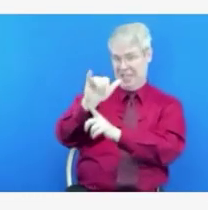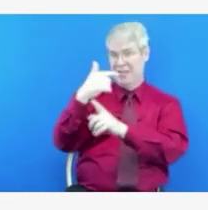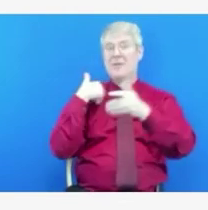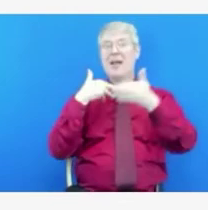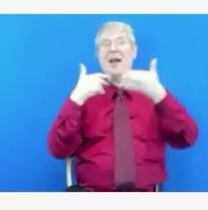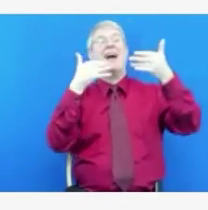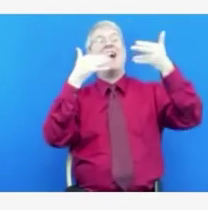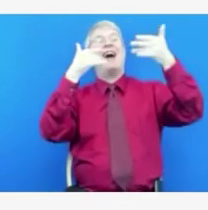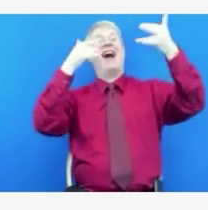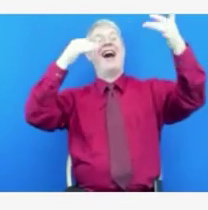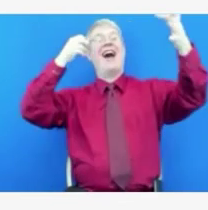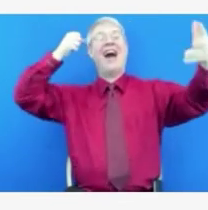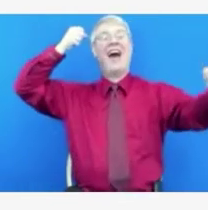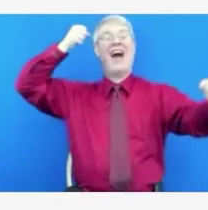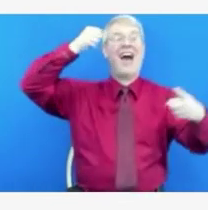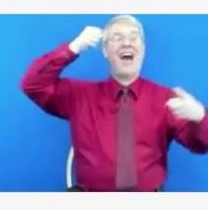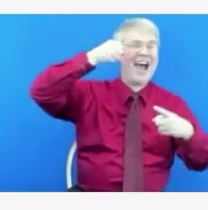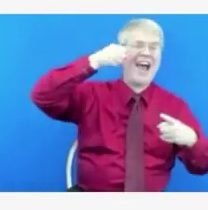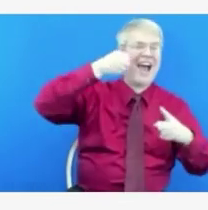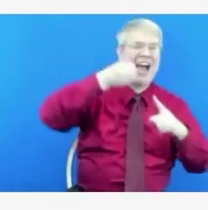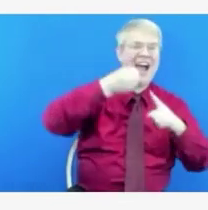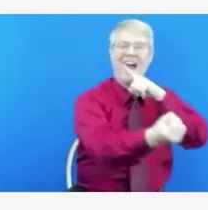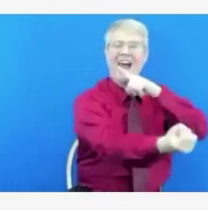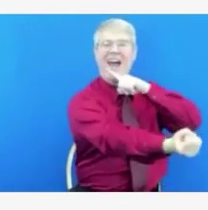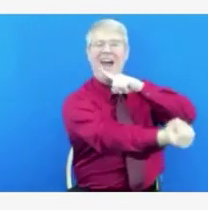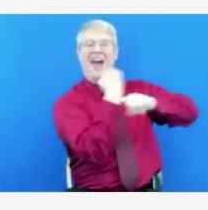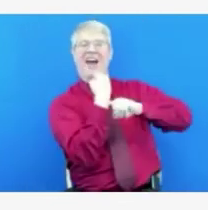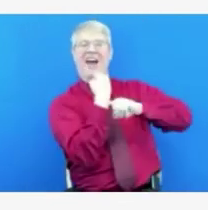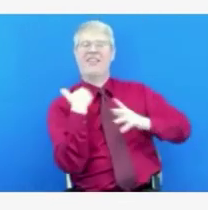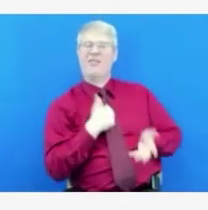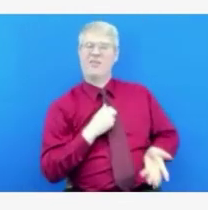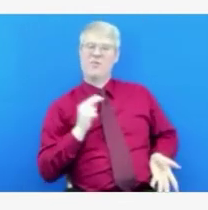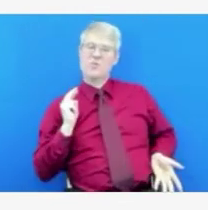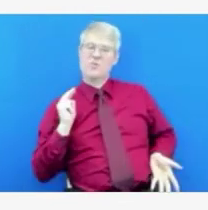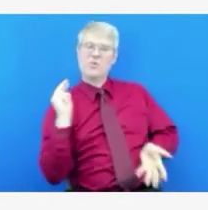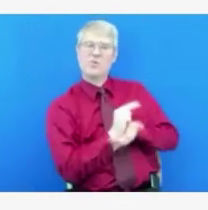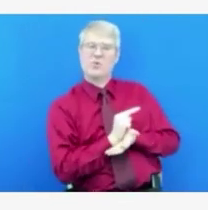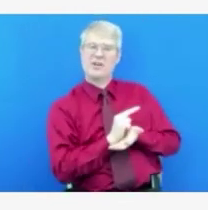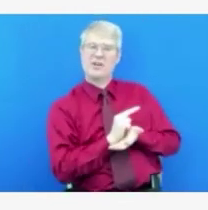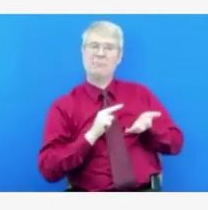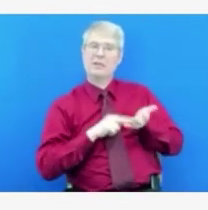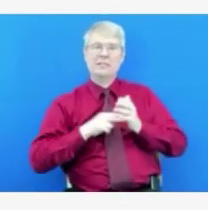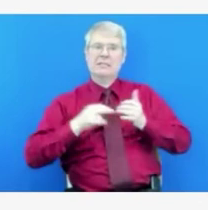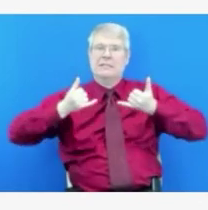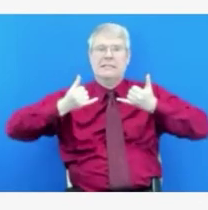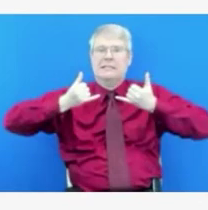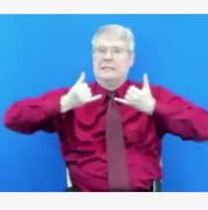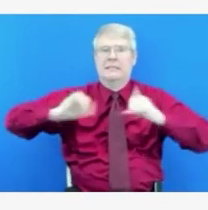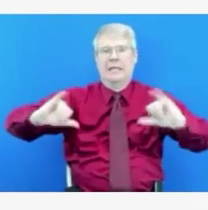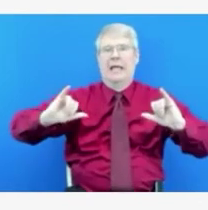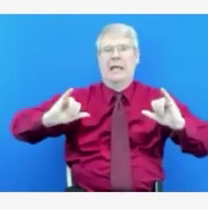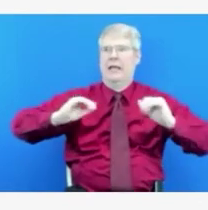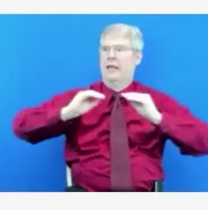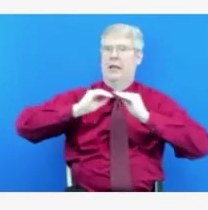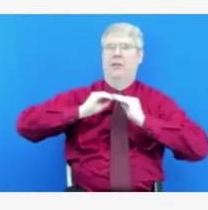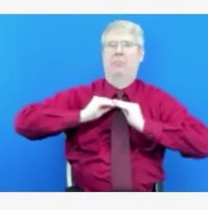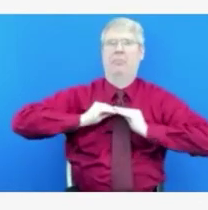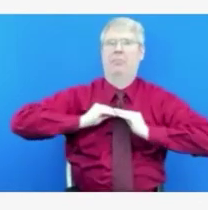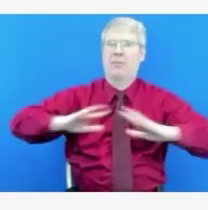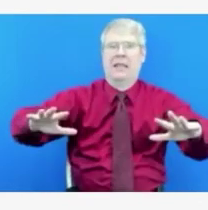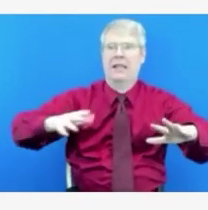of the public to fully eradicate the disease. And absent being able to do that and accomplish herd immunity,